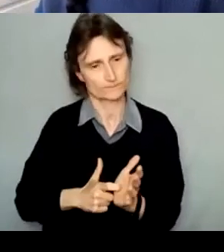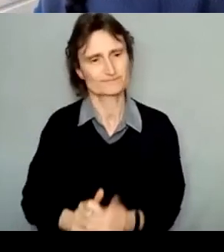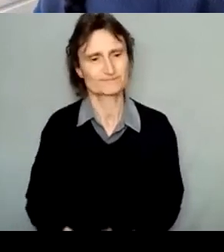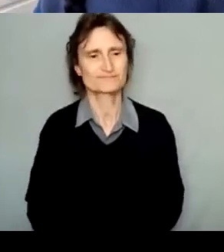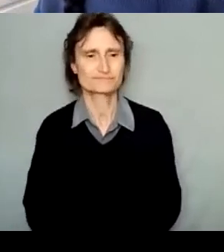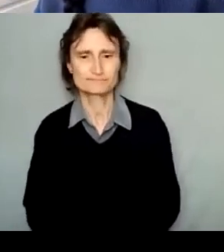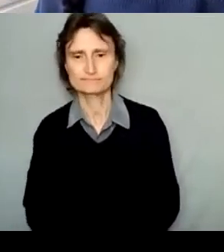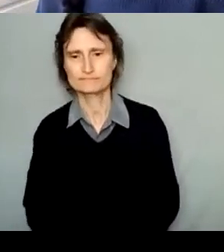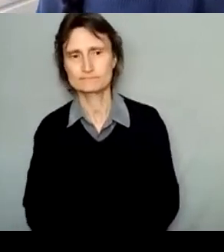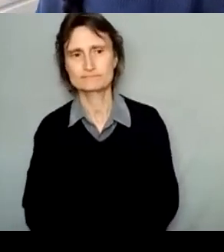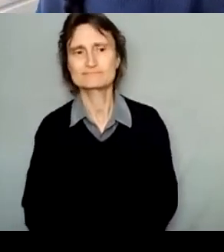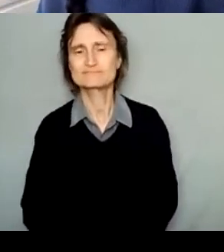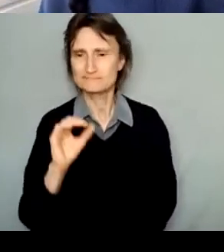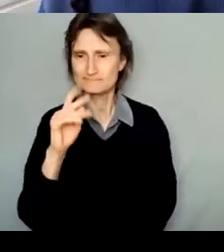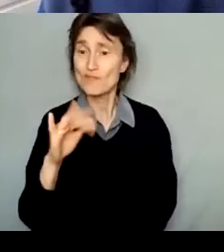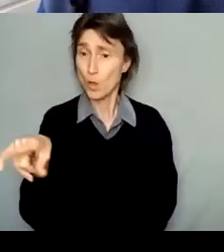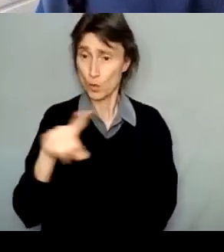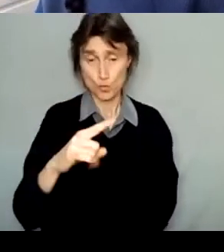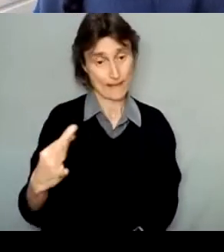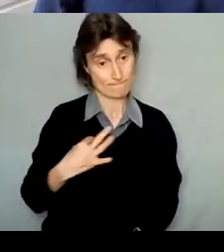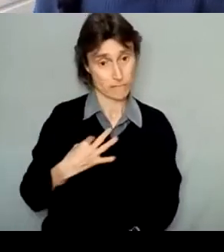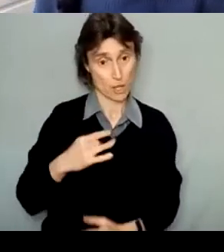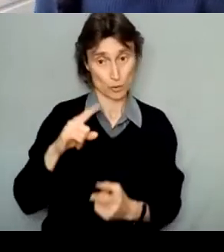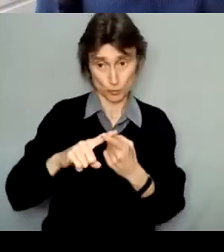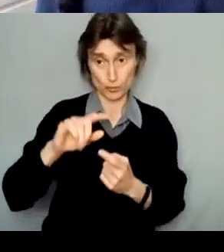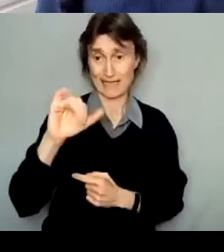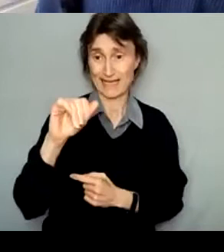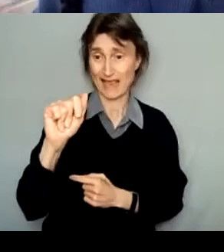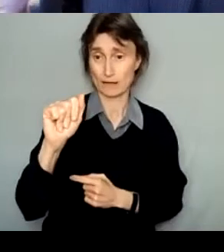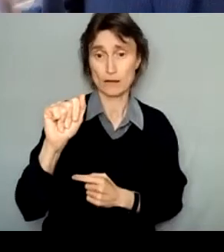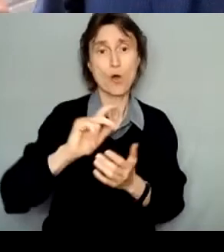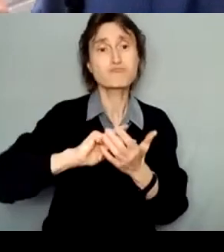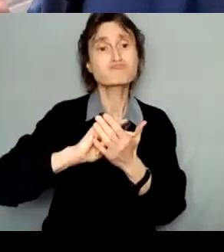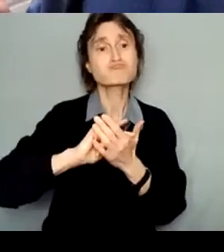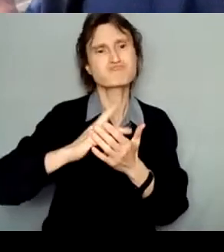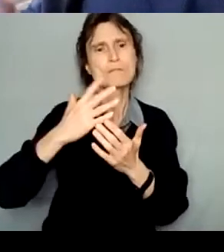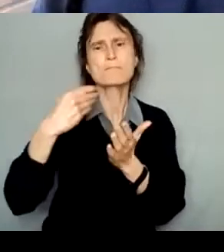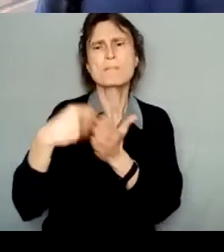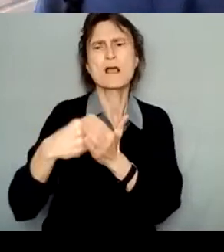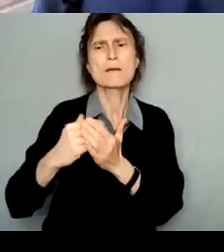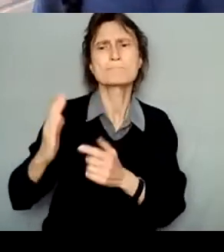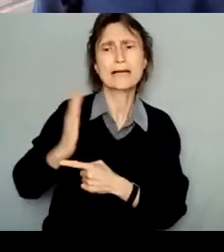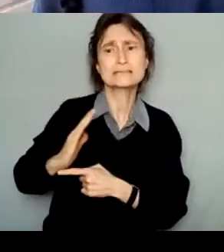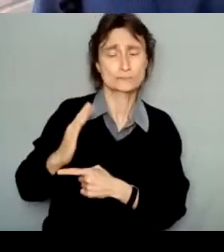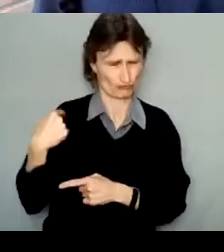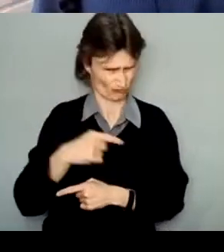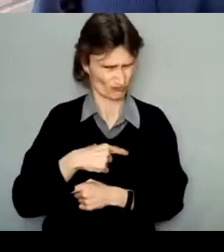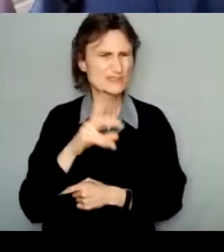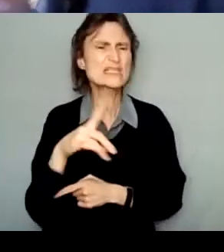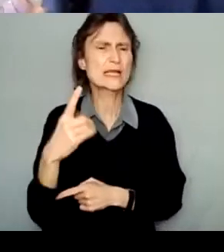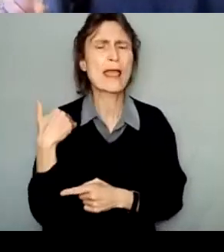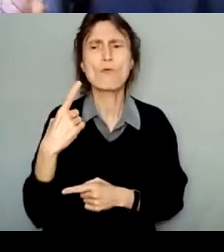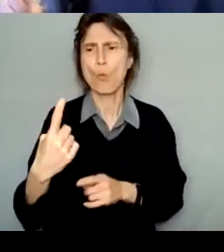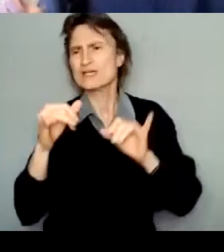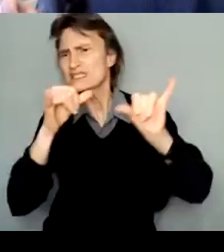All right. If you've applied to CADA's programs in the past, you might remember that we had a standard budget template that you had to